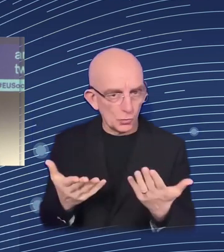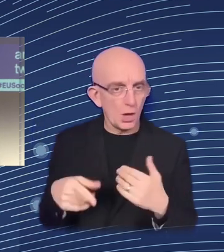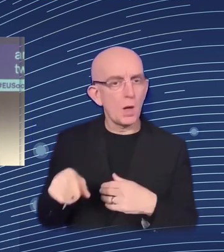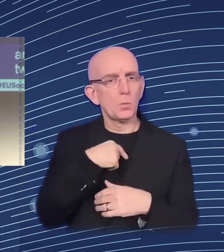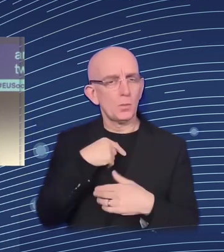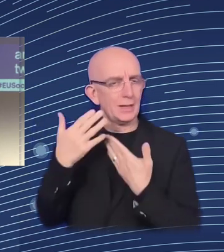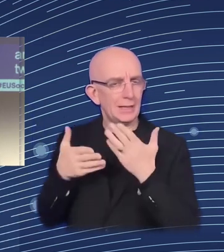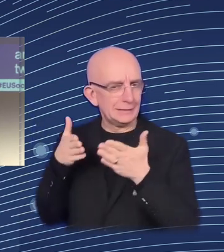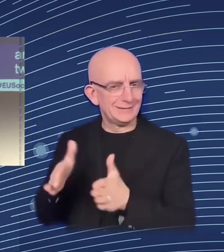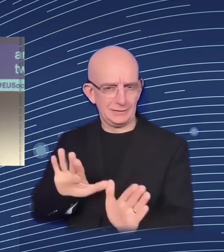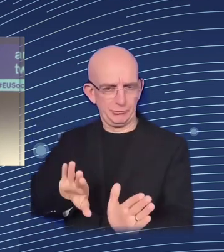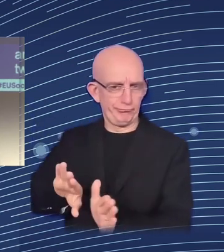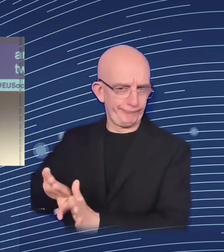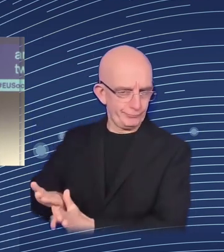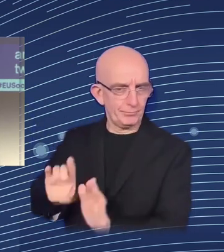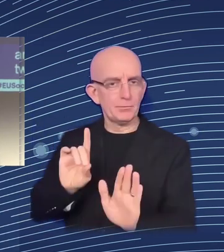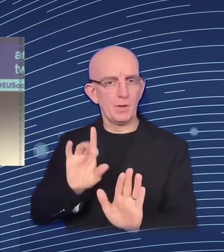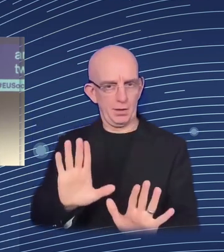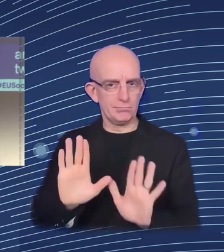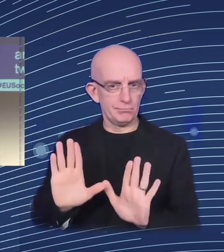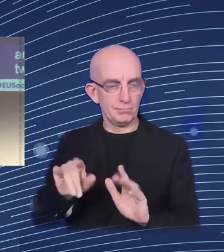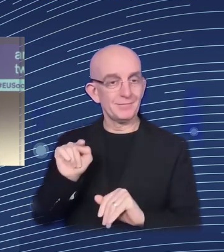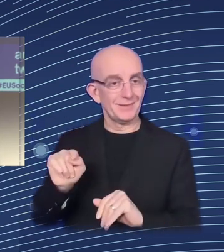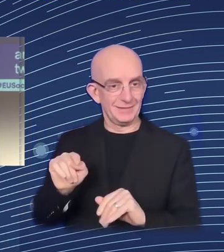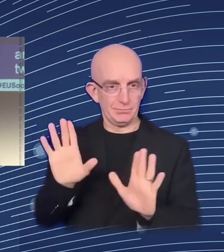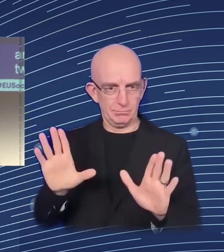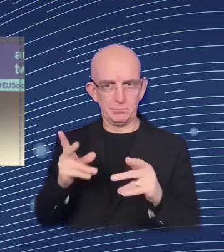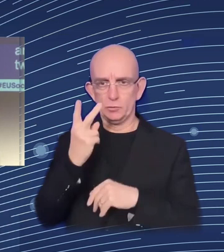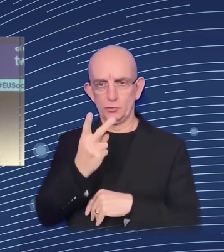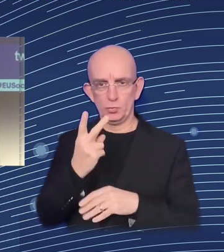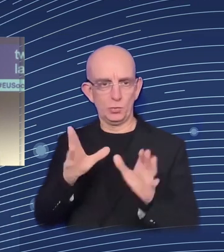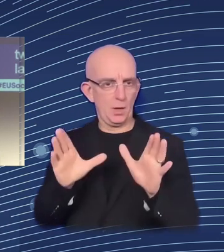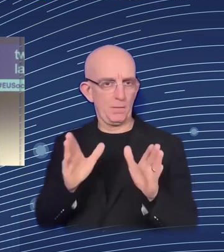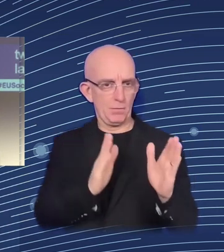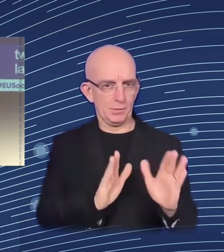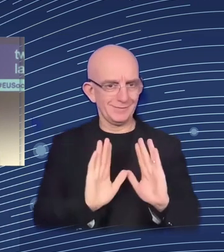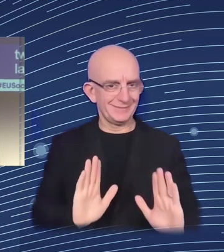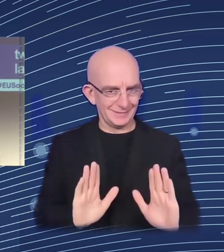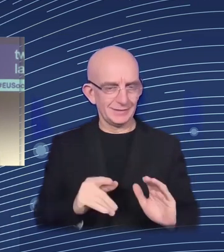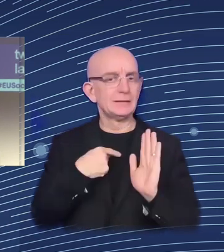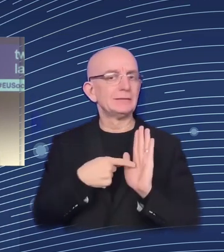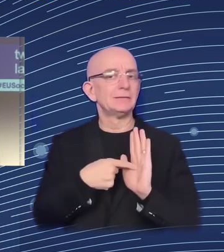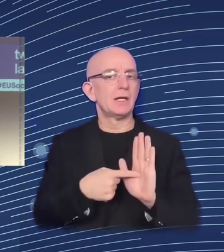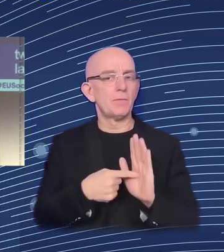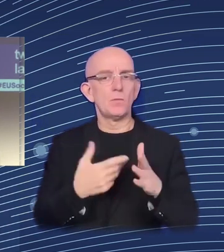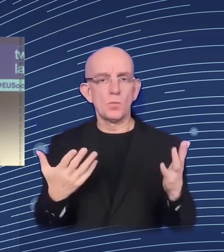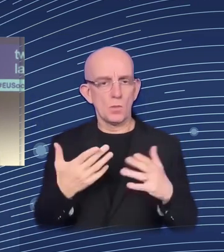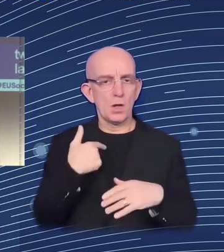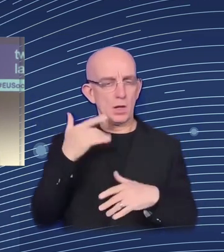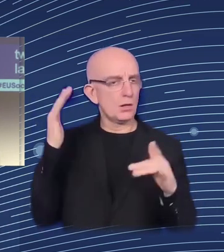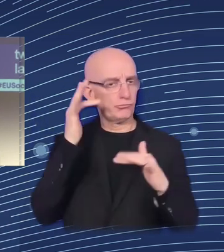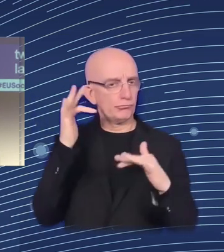So for the labor market, I identified the first four channels.